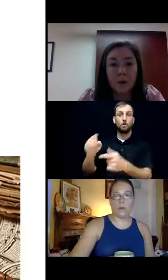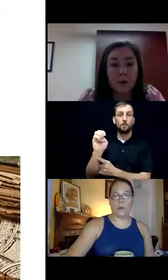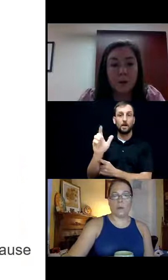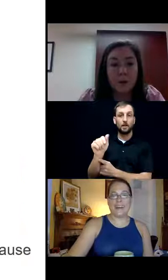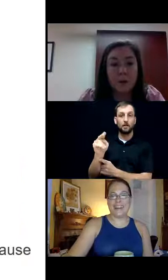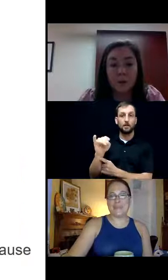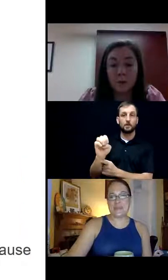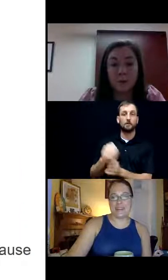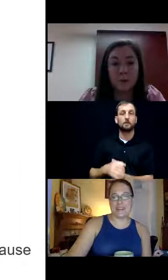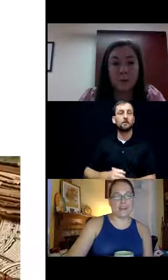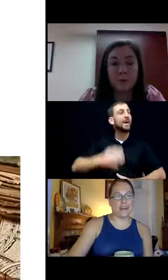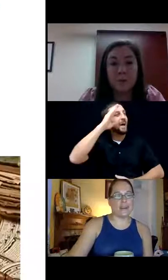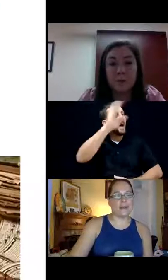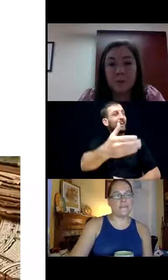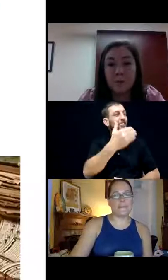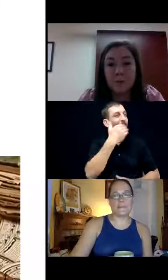Hi, good morning.